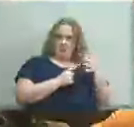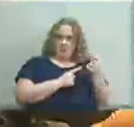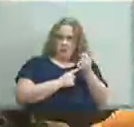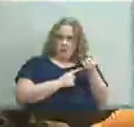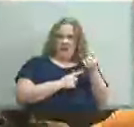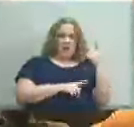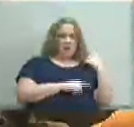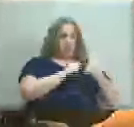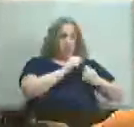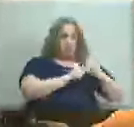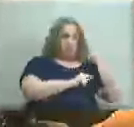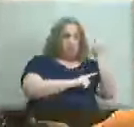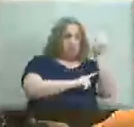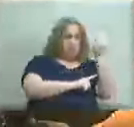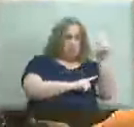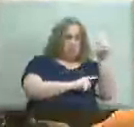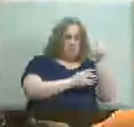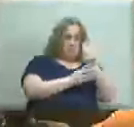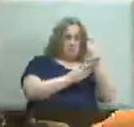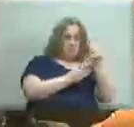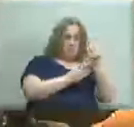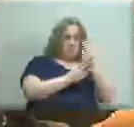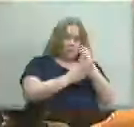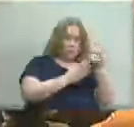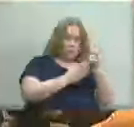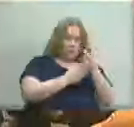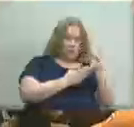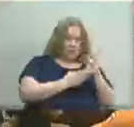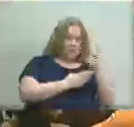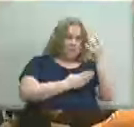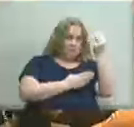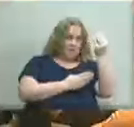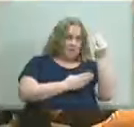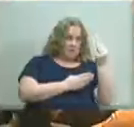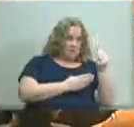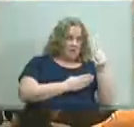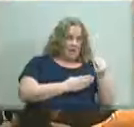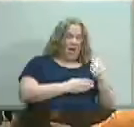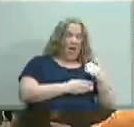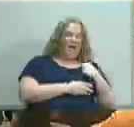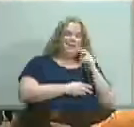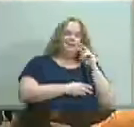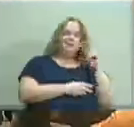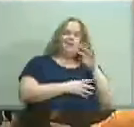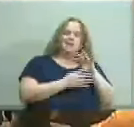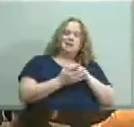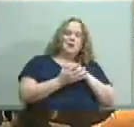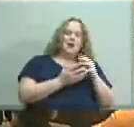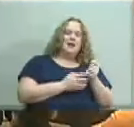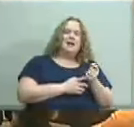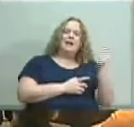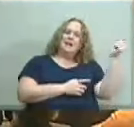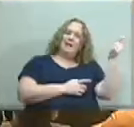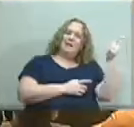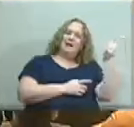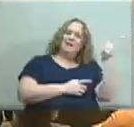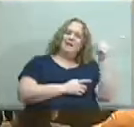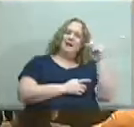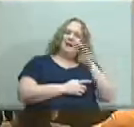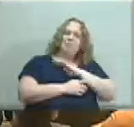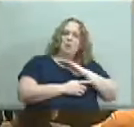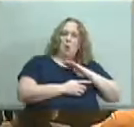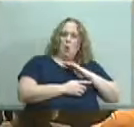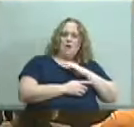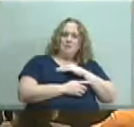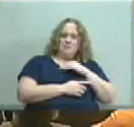years and years and years presents an issue because one as i look at this proposed schedule it actually eliminates a board meeting normally we meet